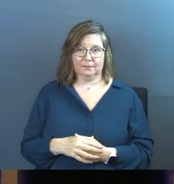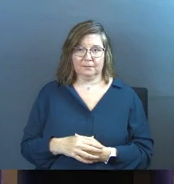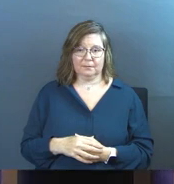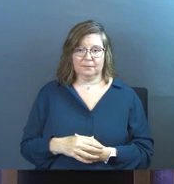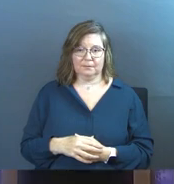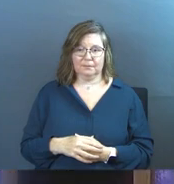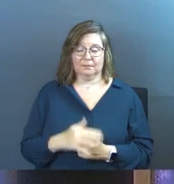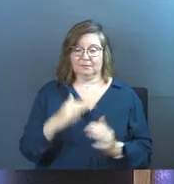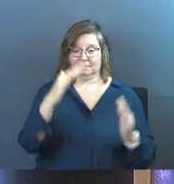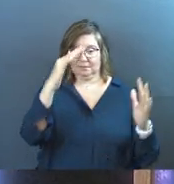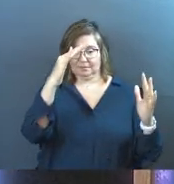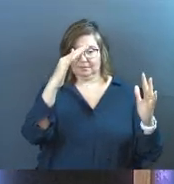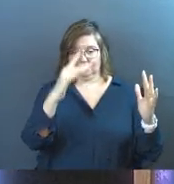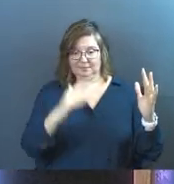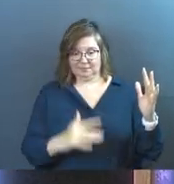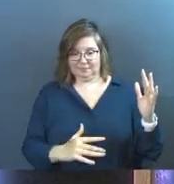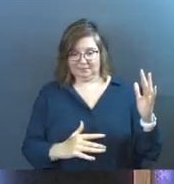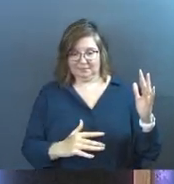Look at that.